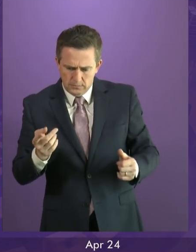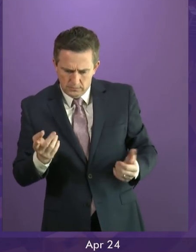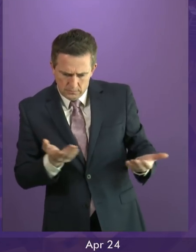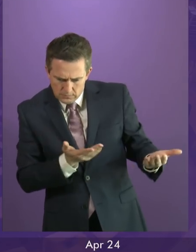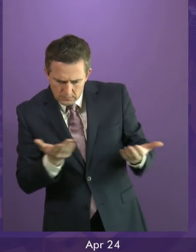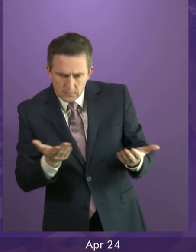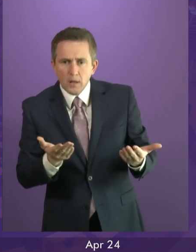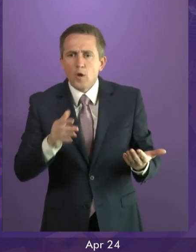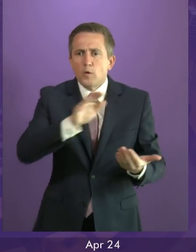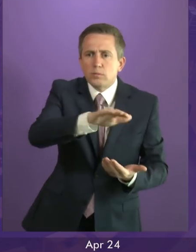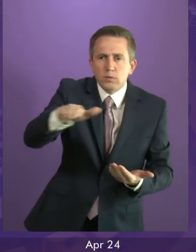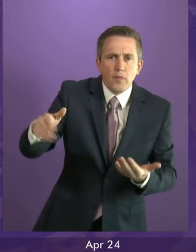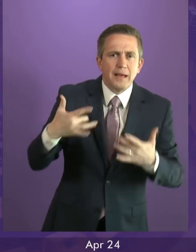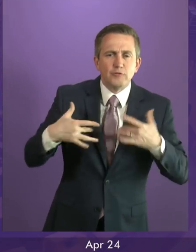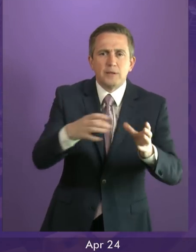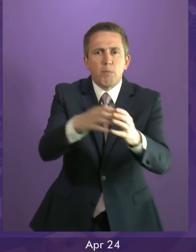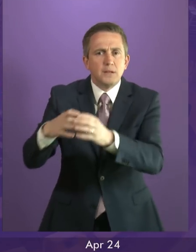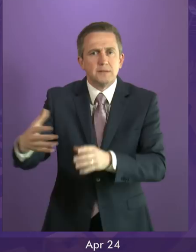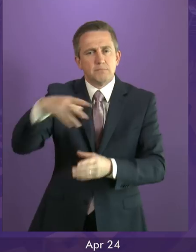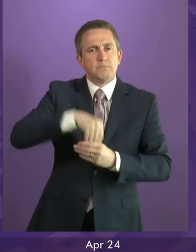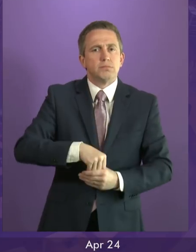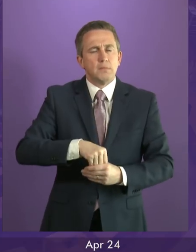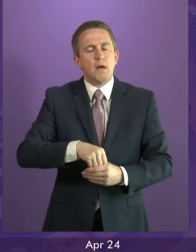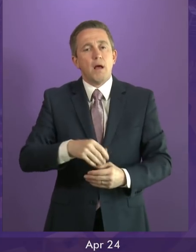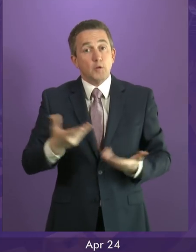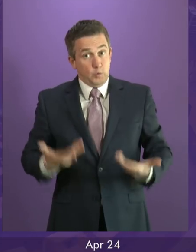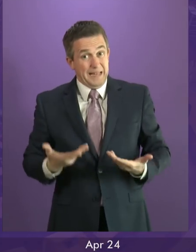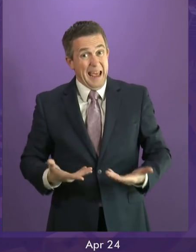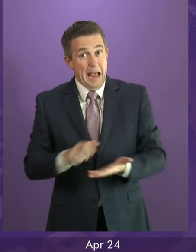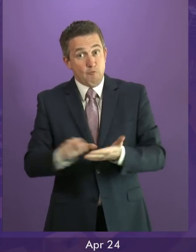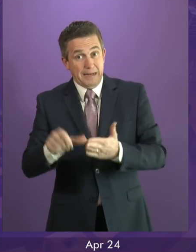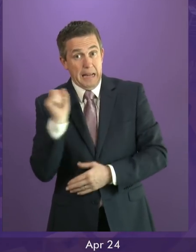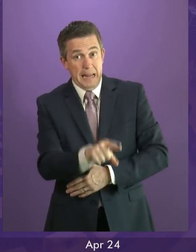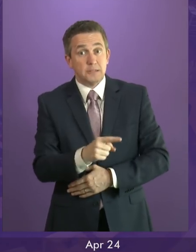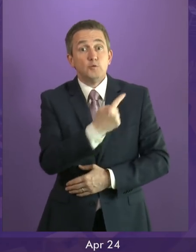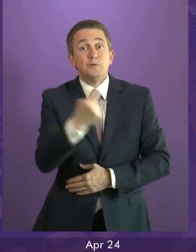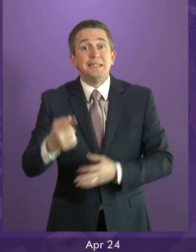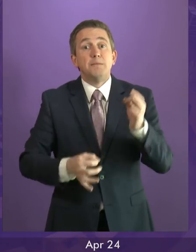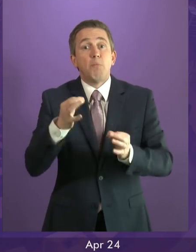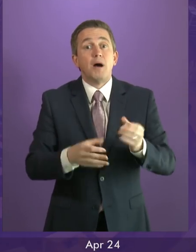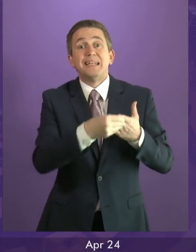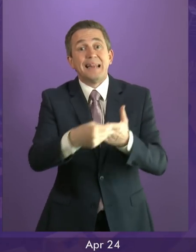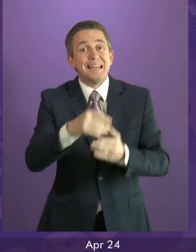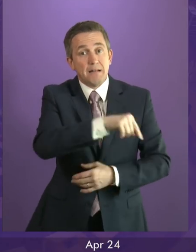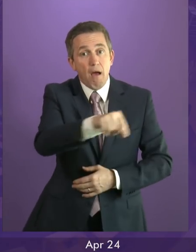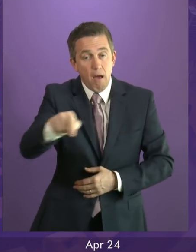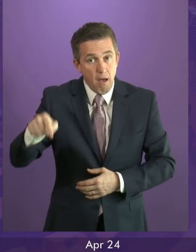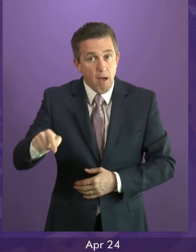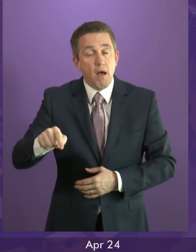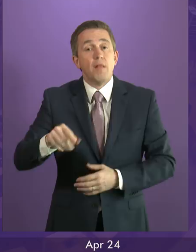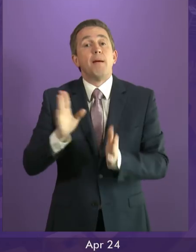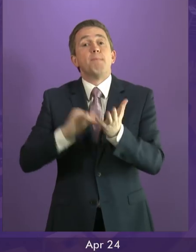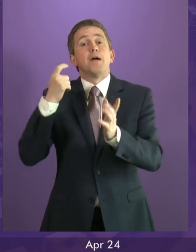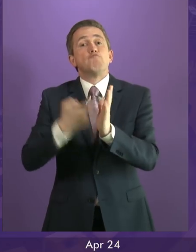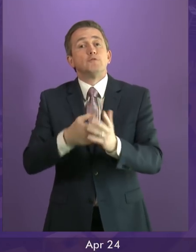stakeholders about such issues. I will write to party leaders today and Mike Russell will be in touch with their nominated representatives thereafter